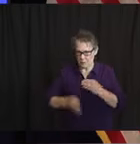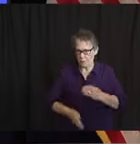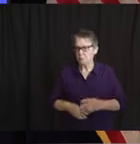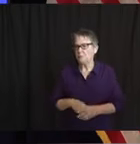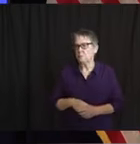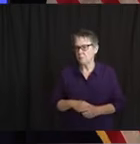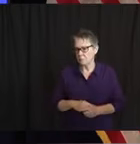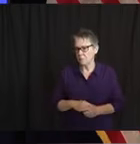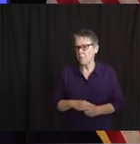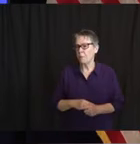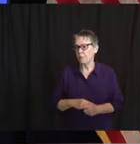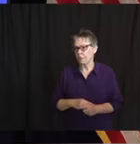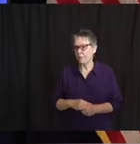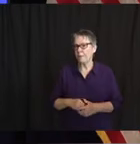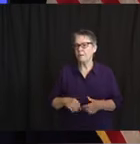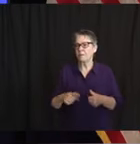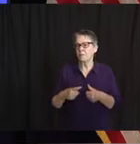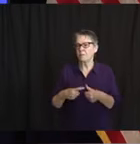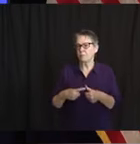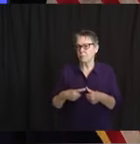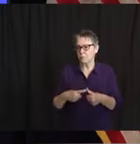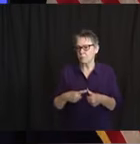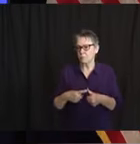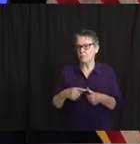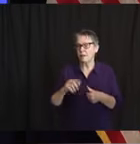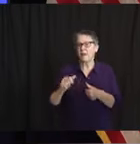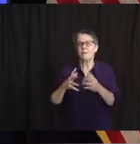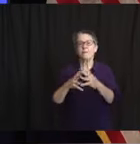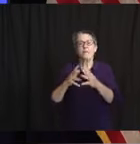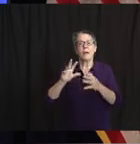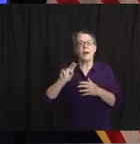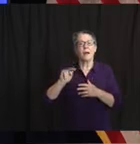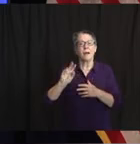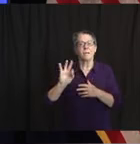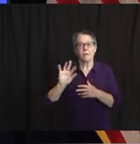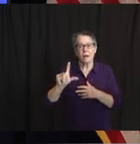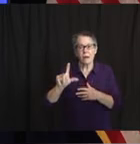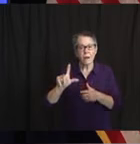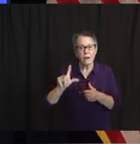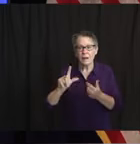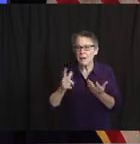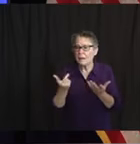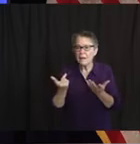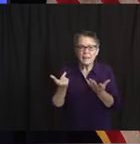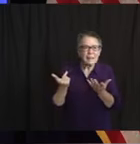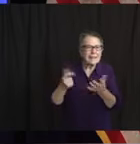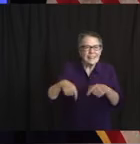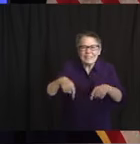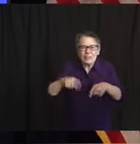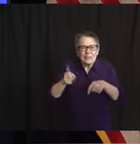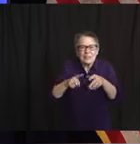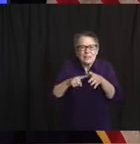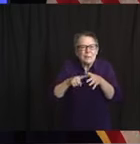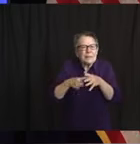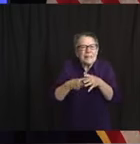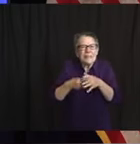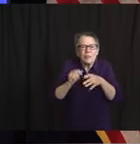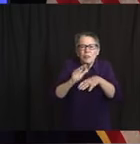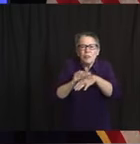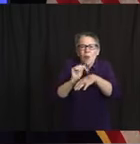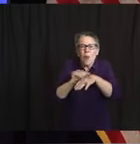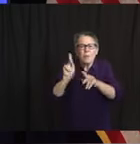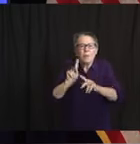conversations. They're just literally in the early stage process of bringing in their non-player community.